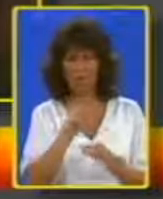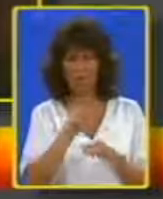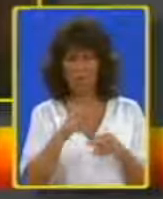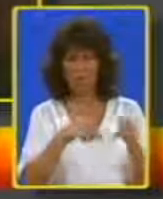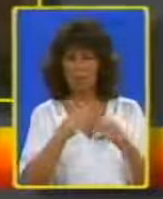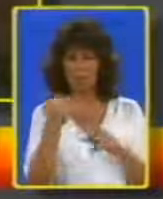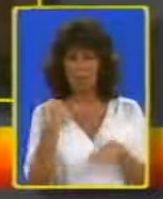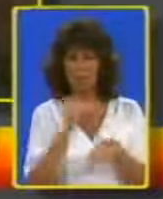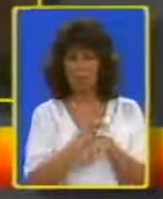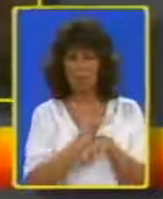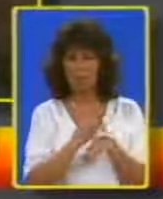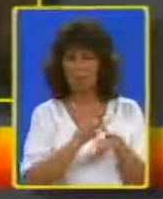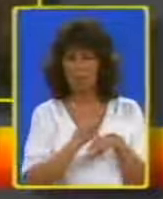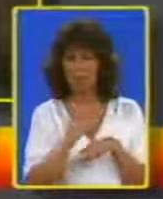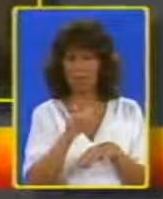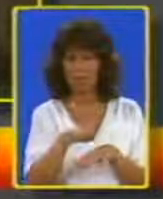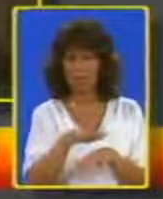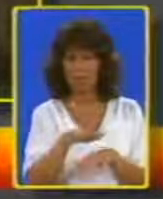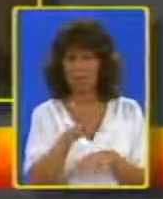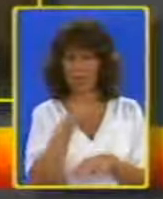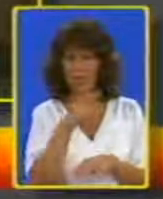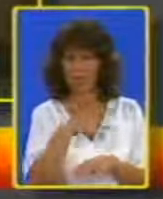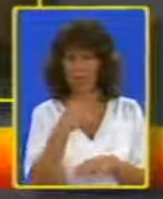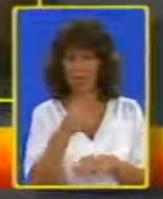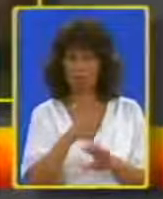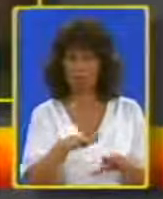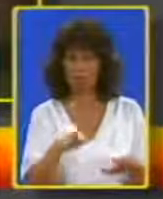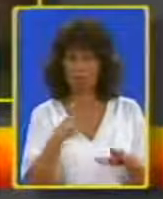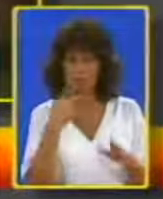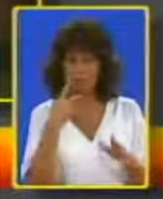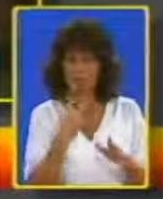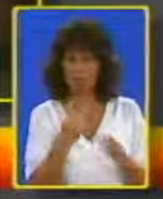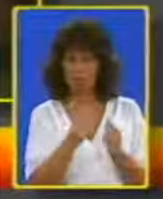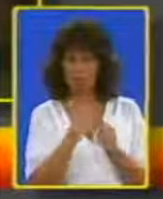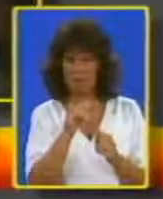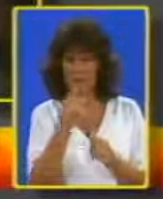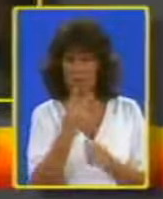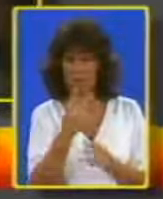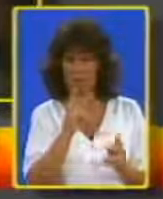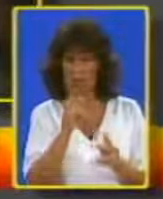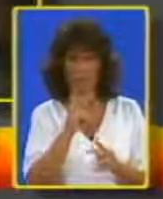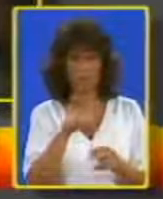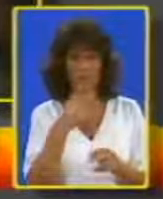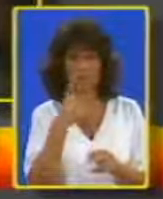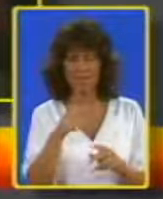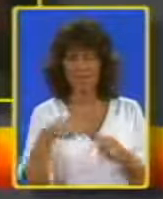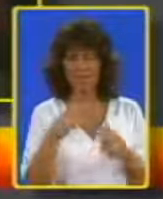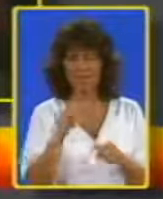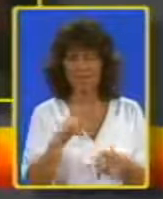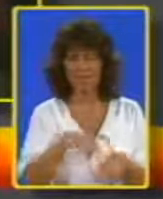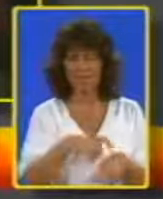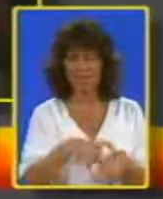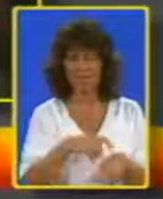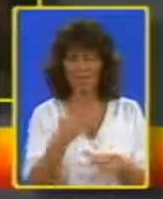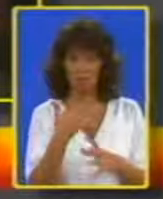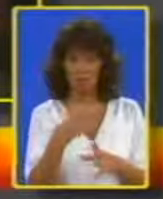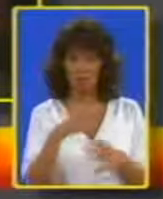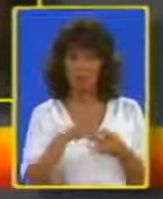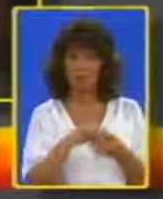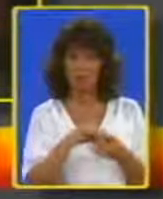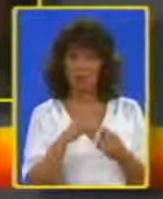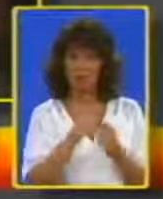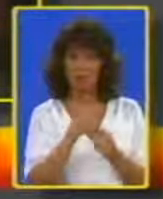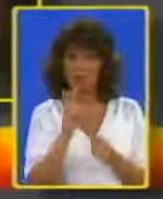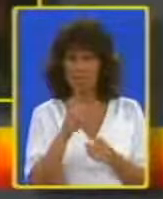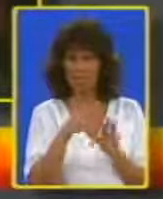Mount Auburn last night. A woman and two children were spotted with Coleman and Brown in Dayton two weeks ago and haven't been seen since. Coleman's wanted in at least